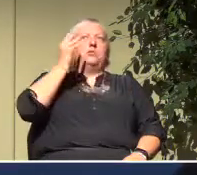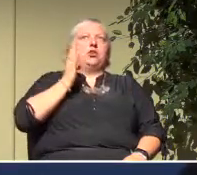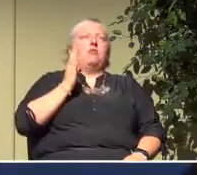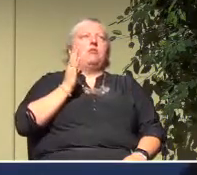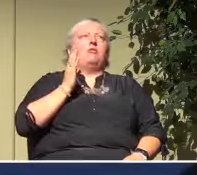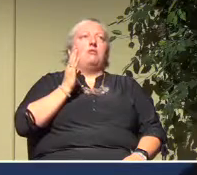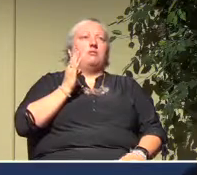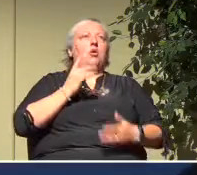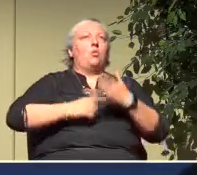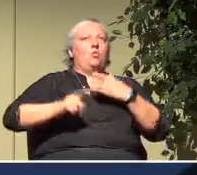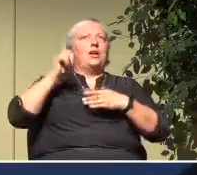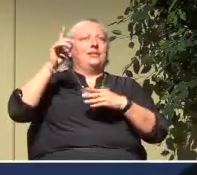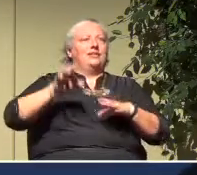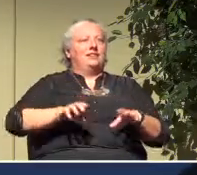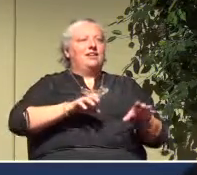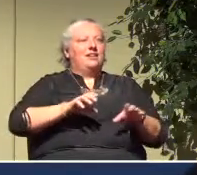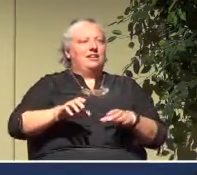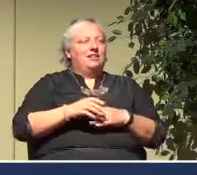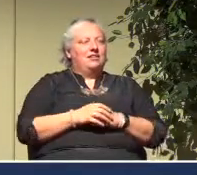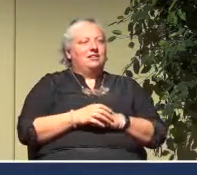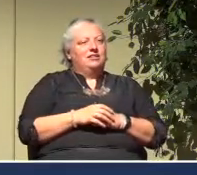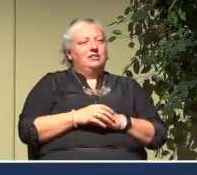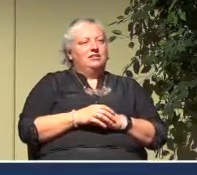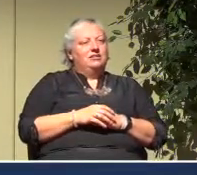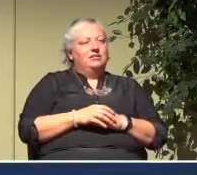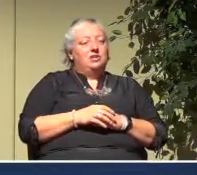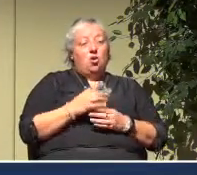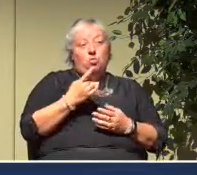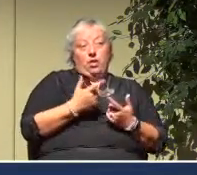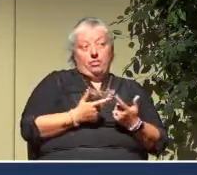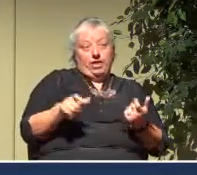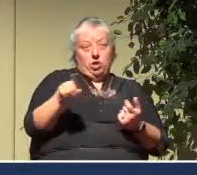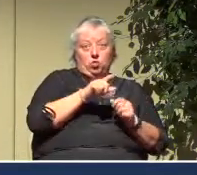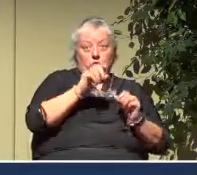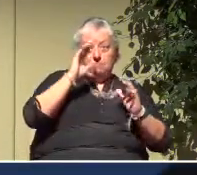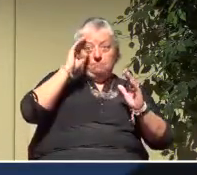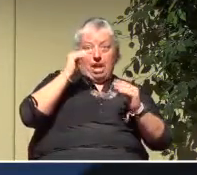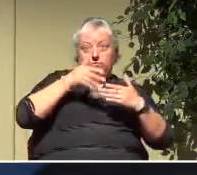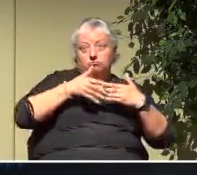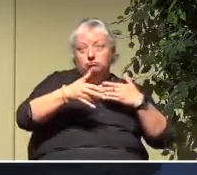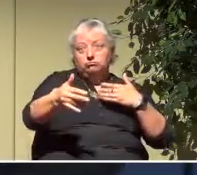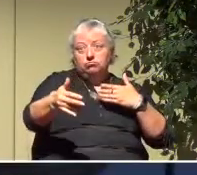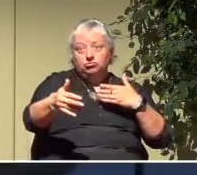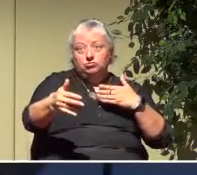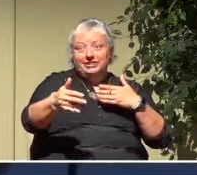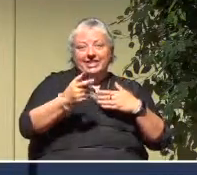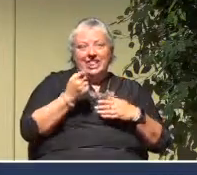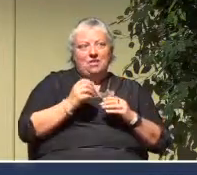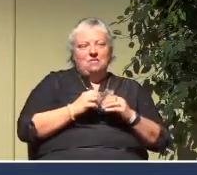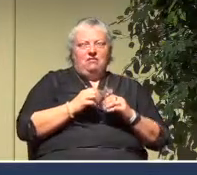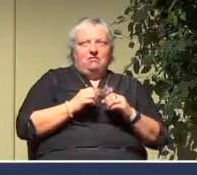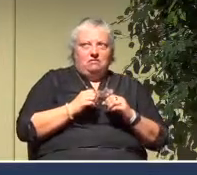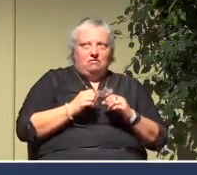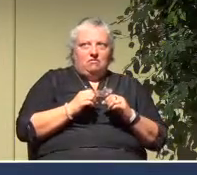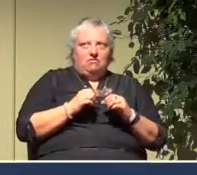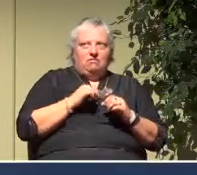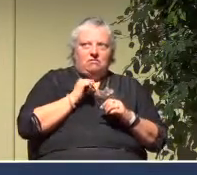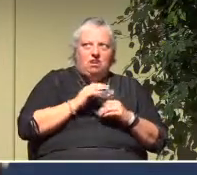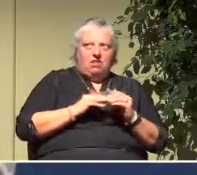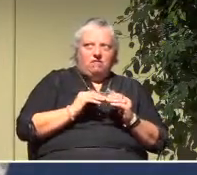and what he has done. So one of the things that you can expect going forward is a little discomfort from time to time.